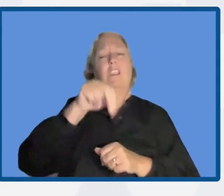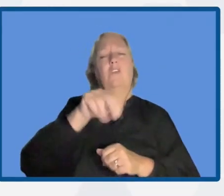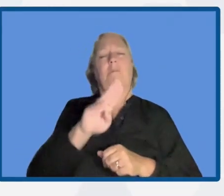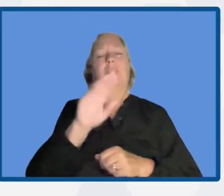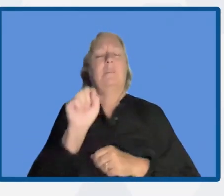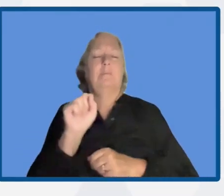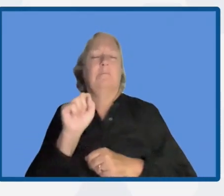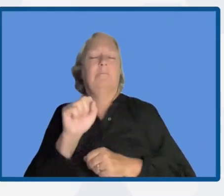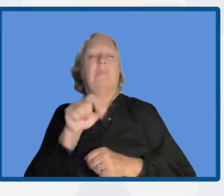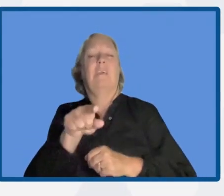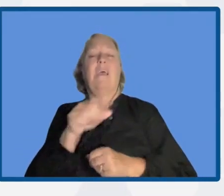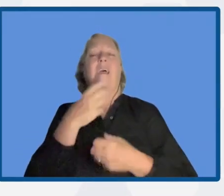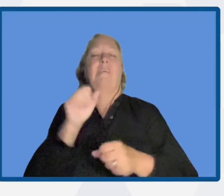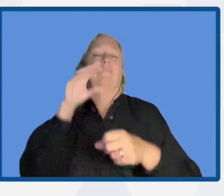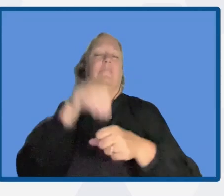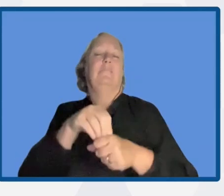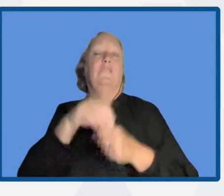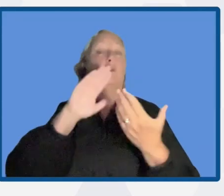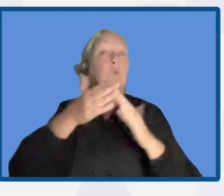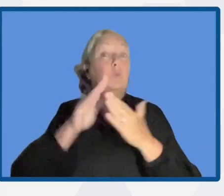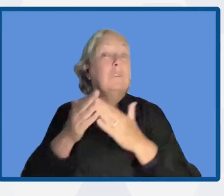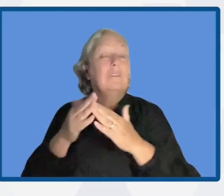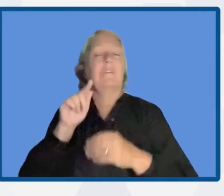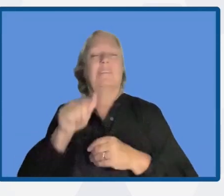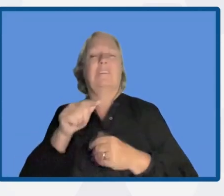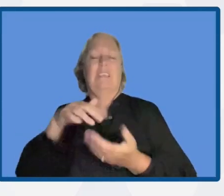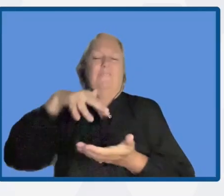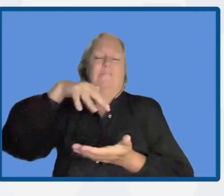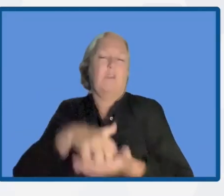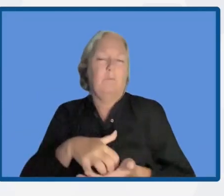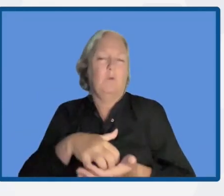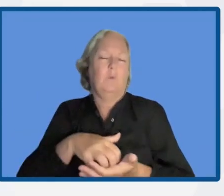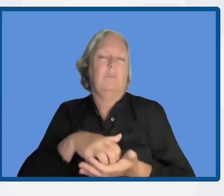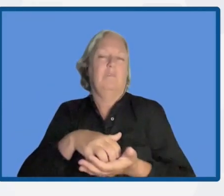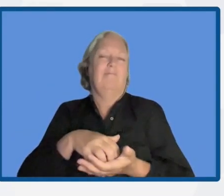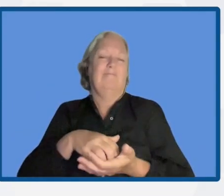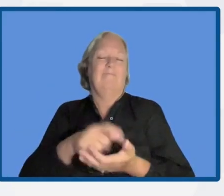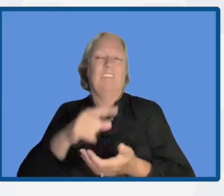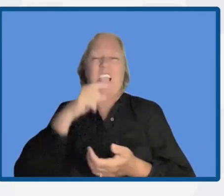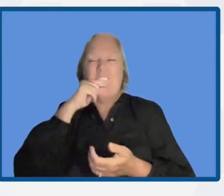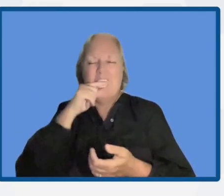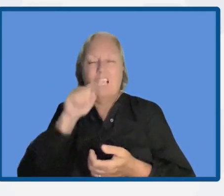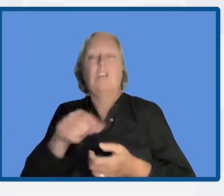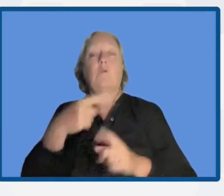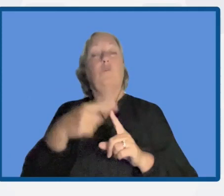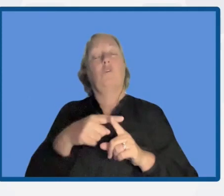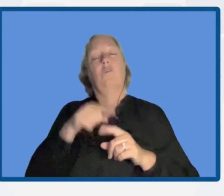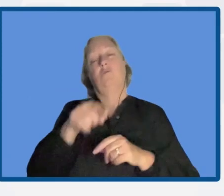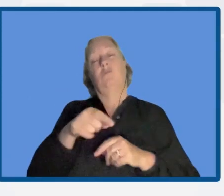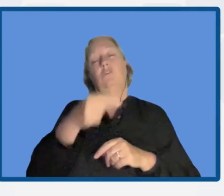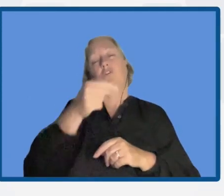communities that are most vulnerable. From also gender-based approach,